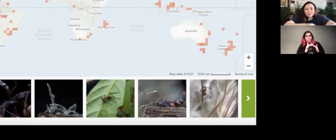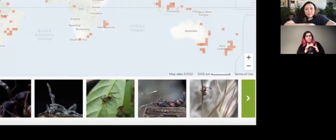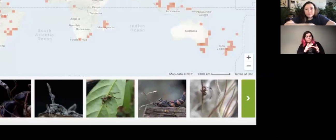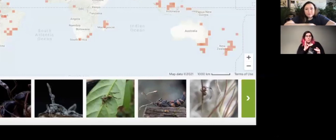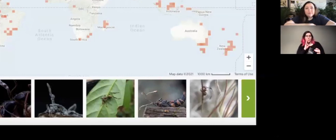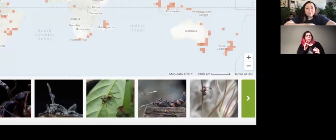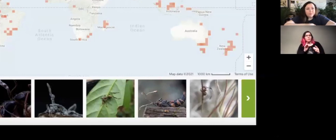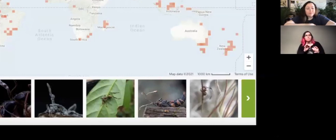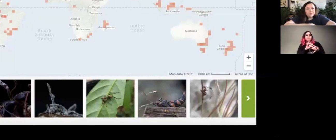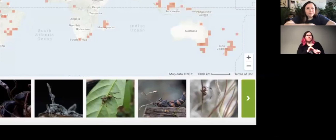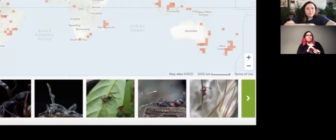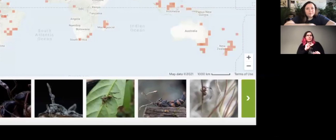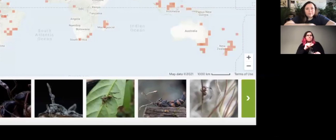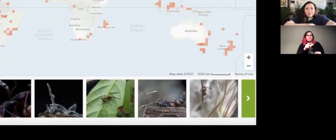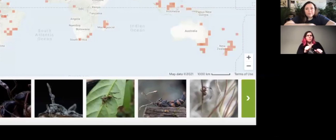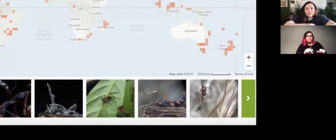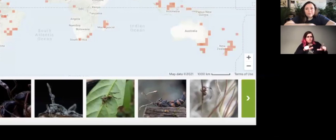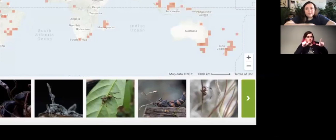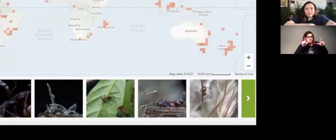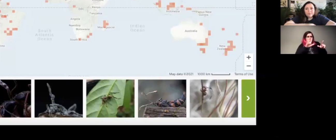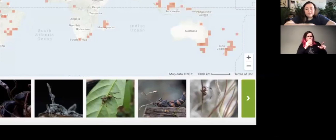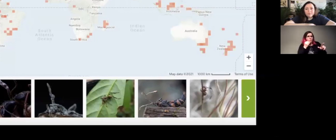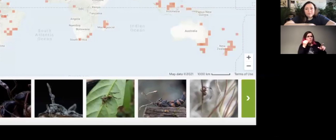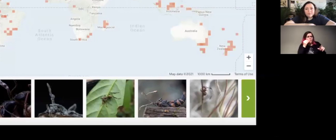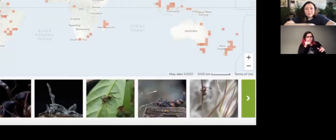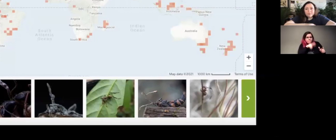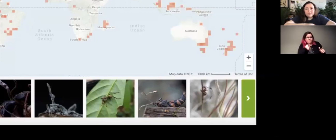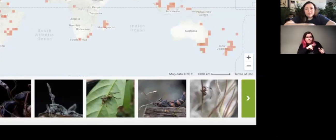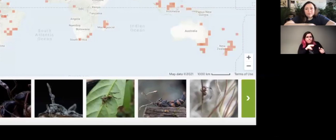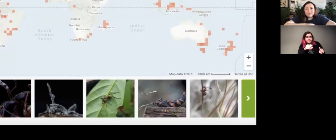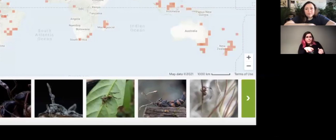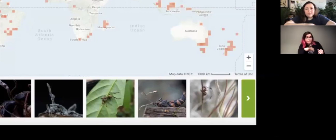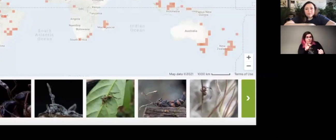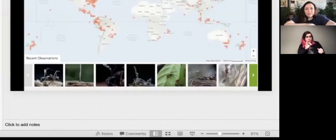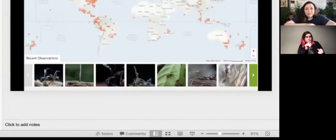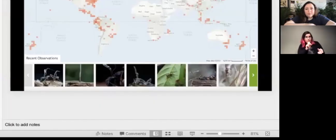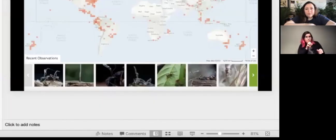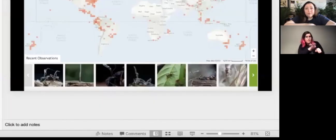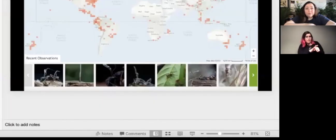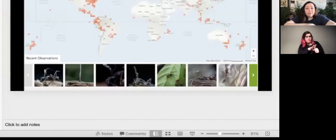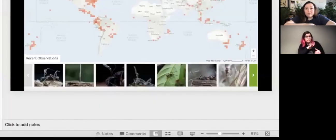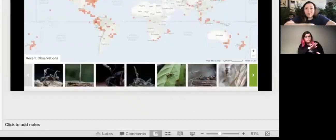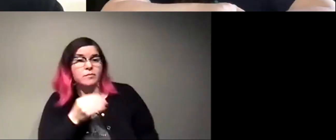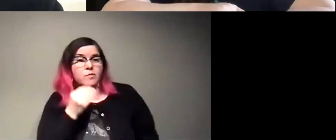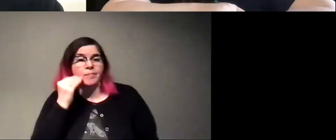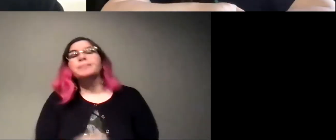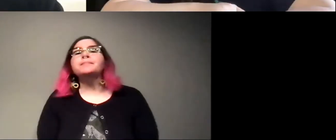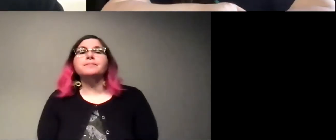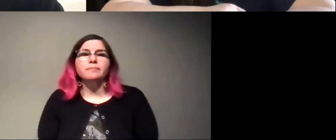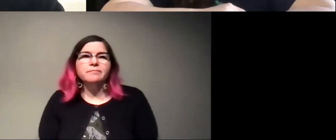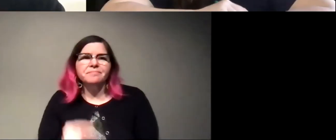you a link to this map and you can kind of zoom in where, where you live and see if anybody has found any zombie ants around. Cool.